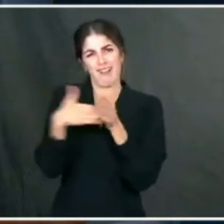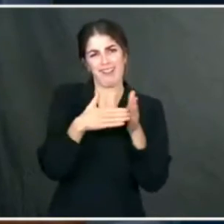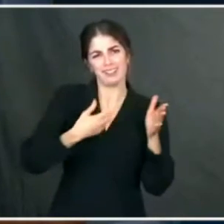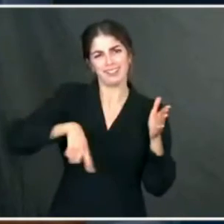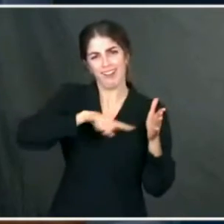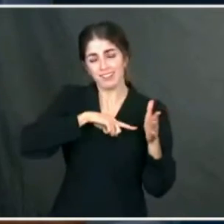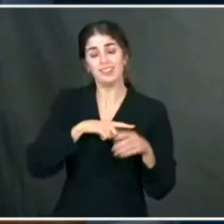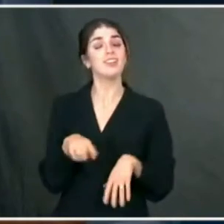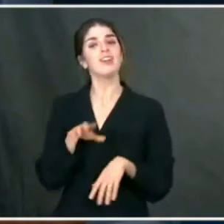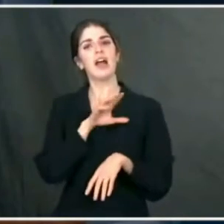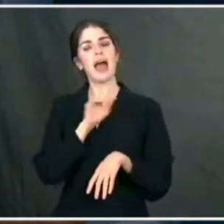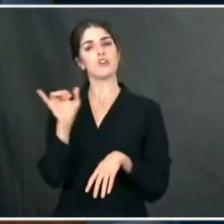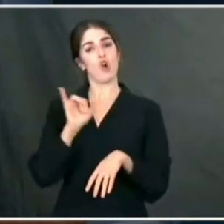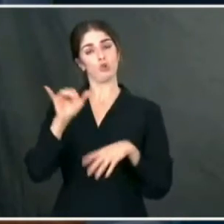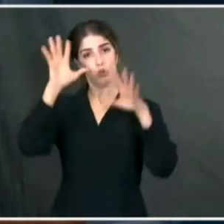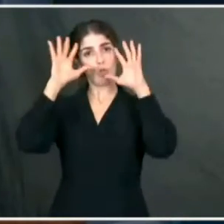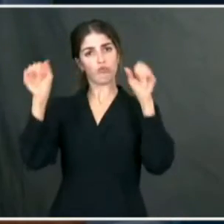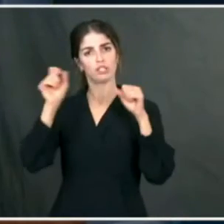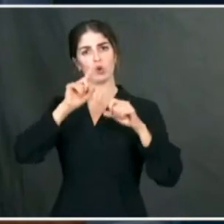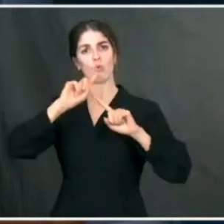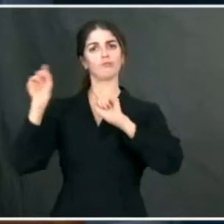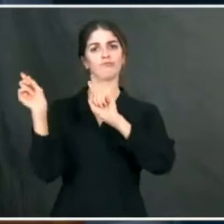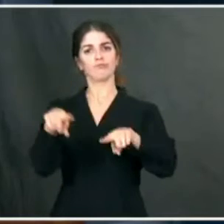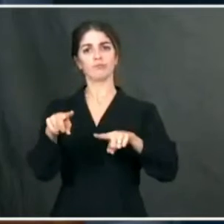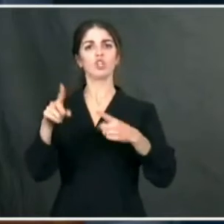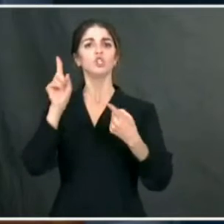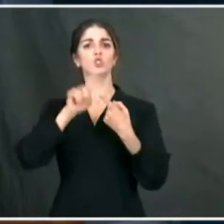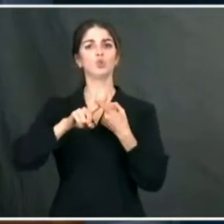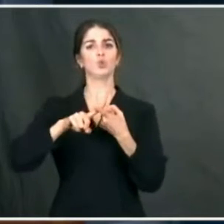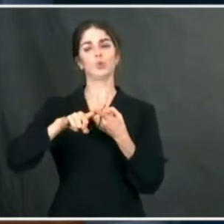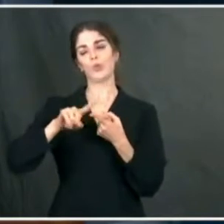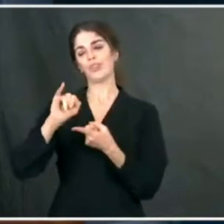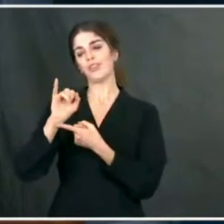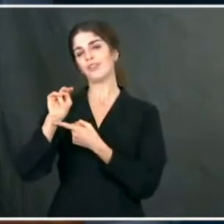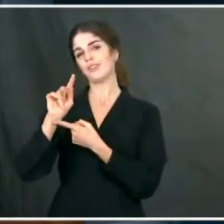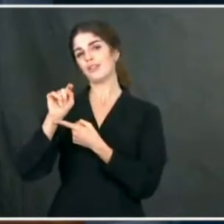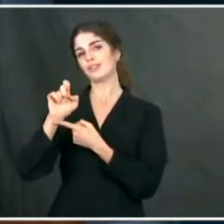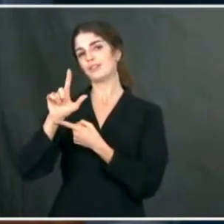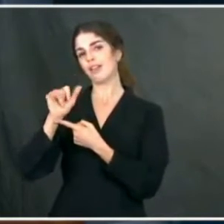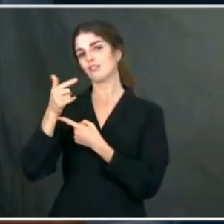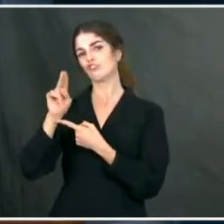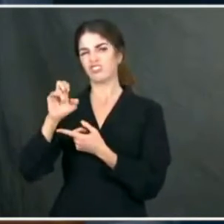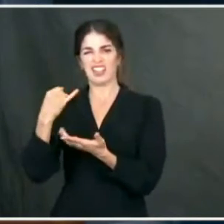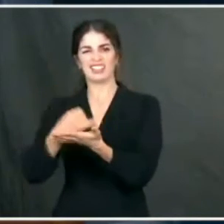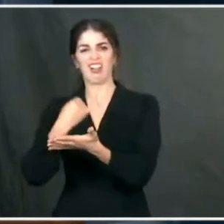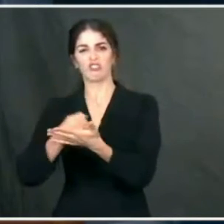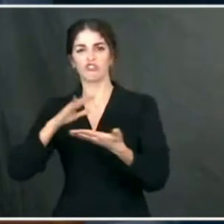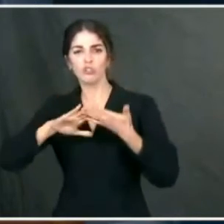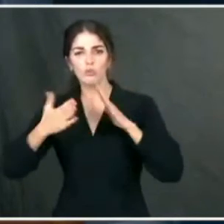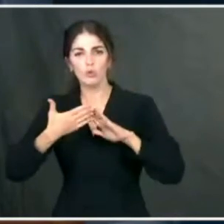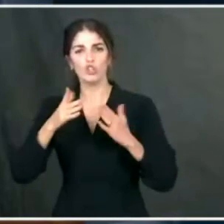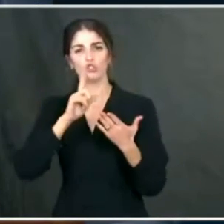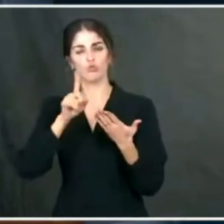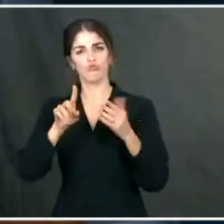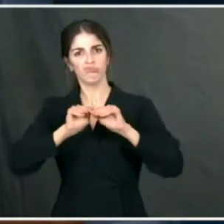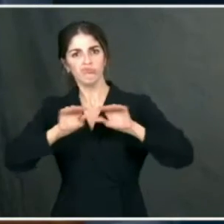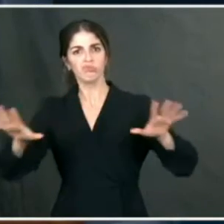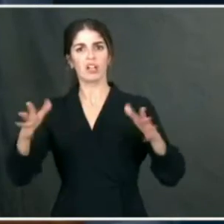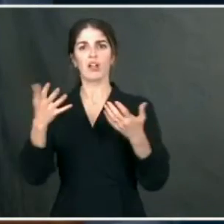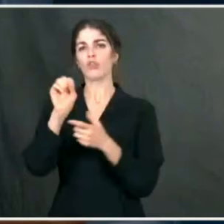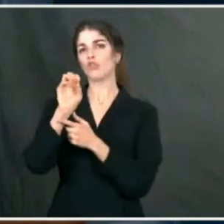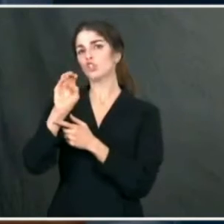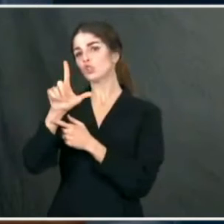President is also issuing a tasking to the intelligence community for its full assessment of the SolarWinds cyber breach,